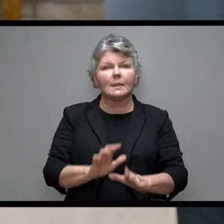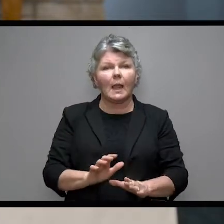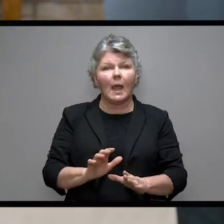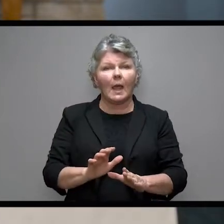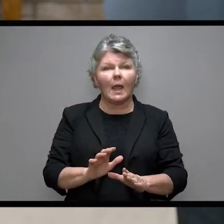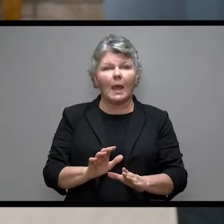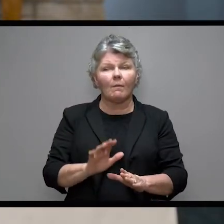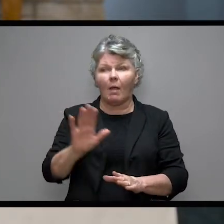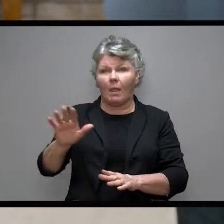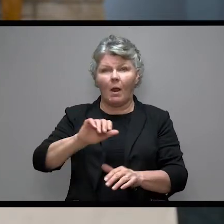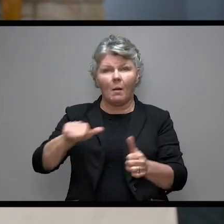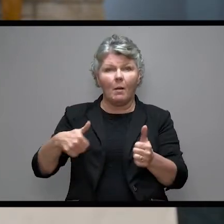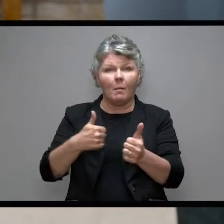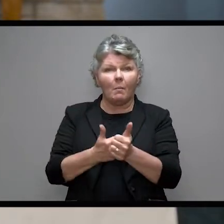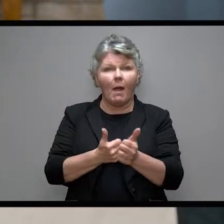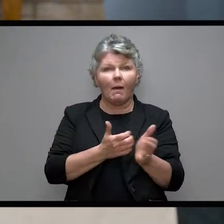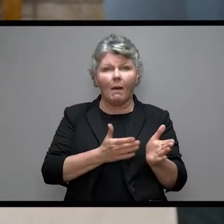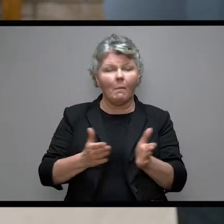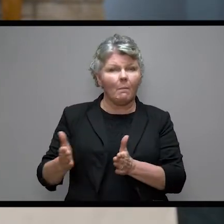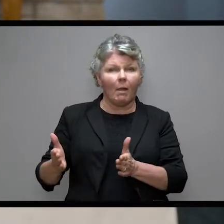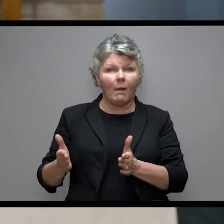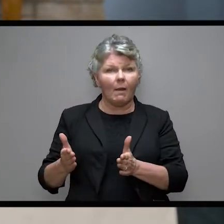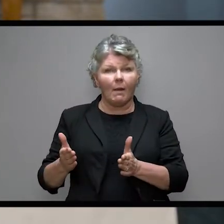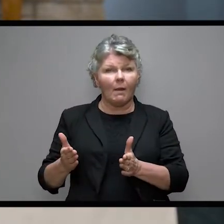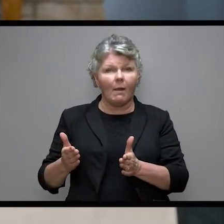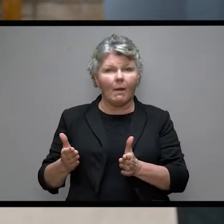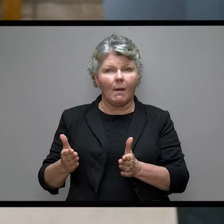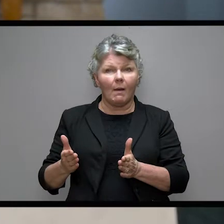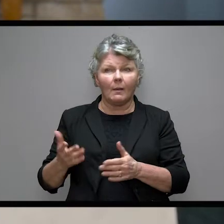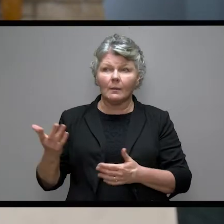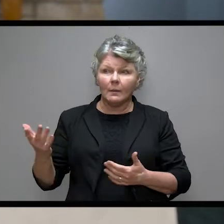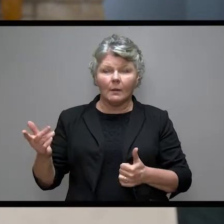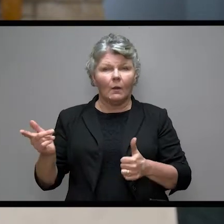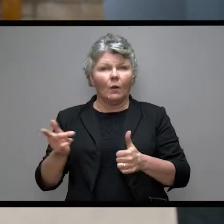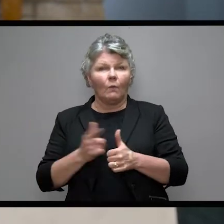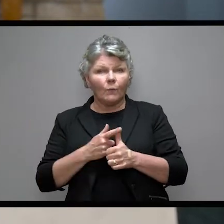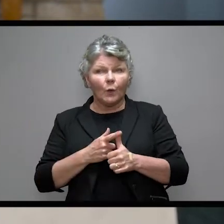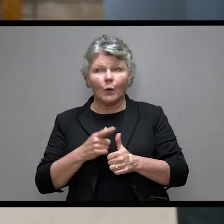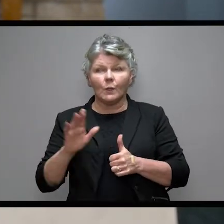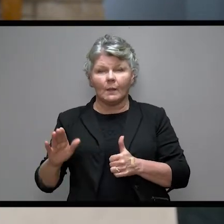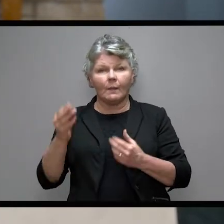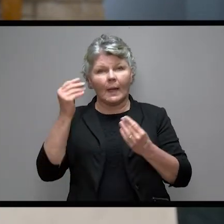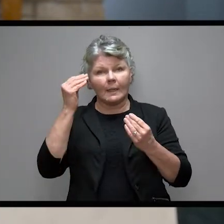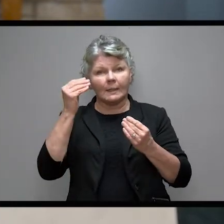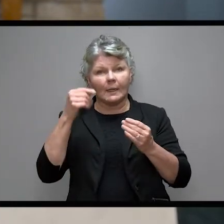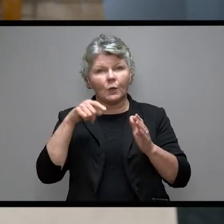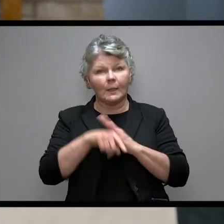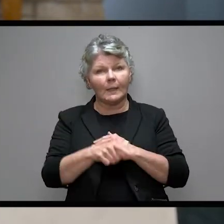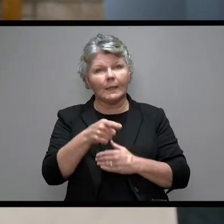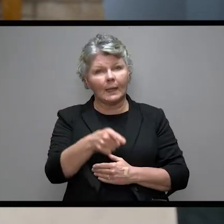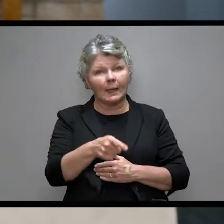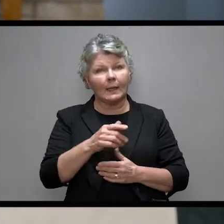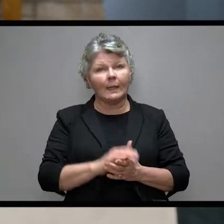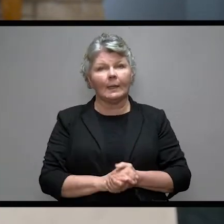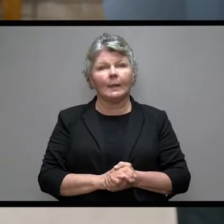plan done after having first given serious consideration to ending his life.